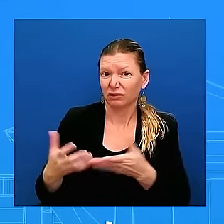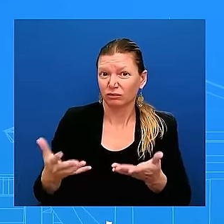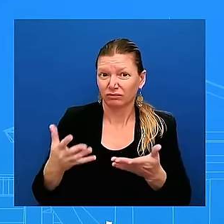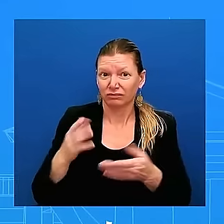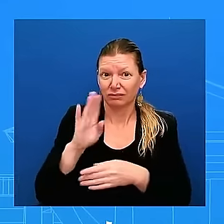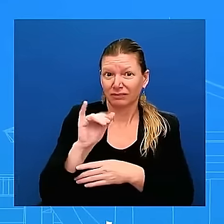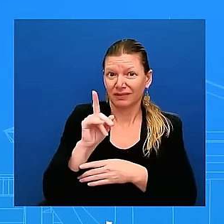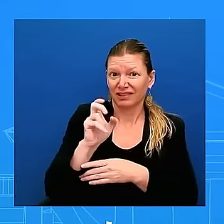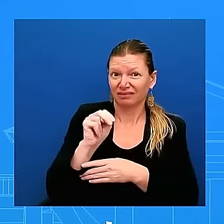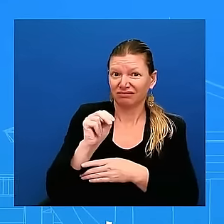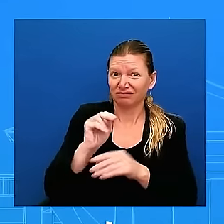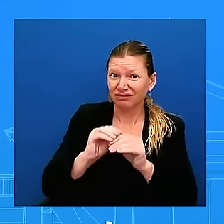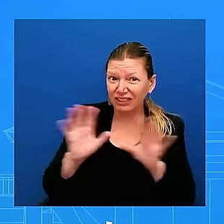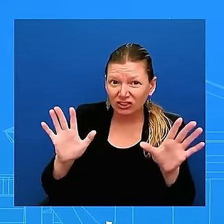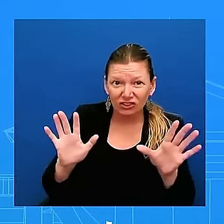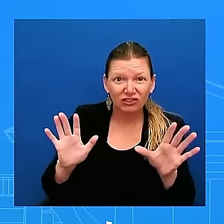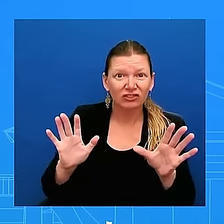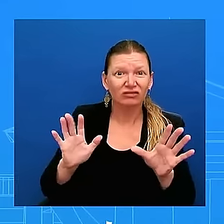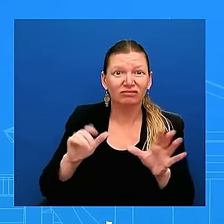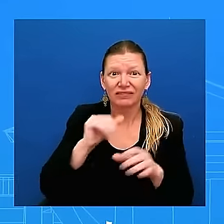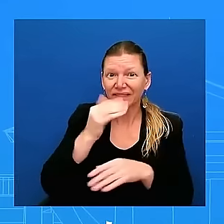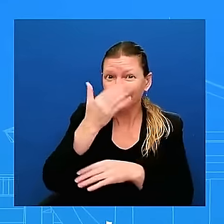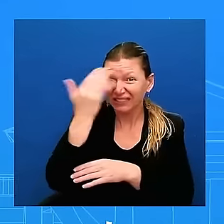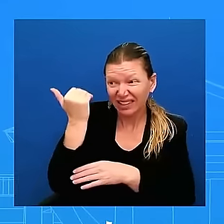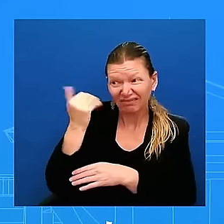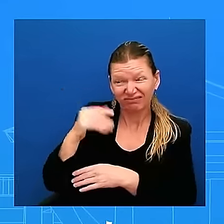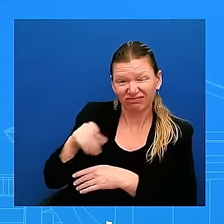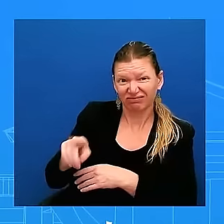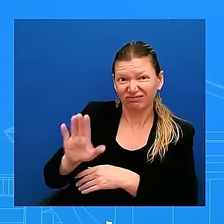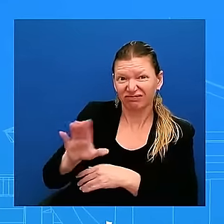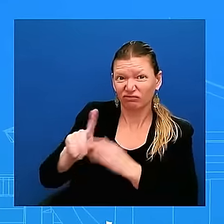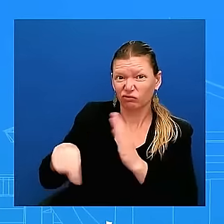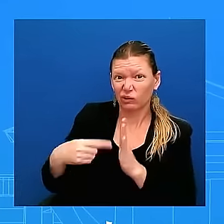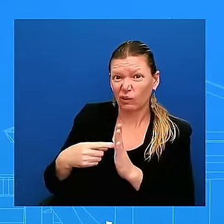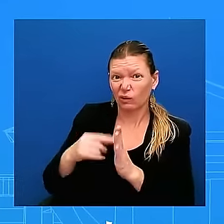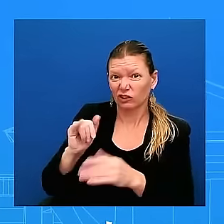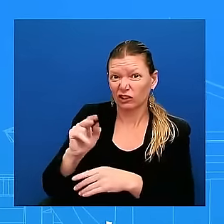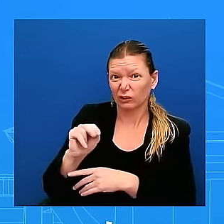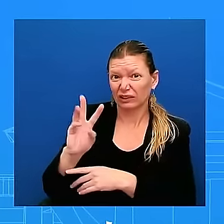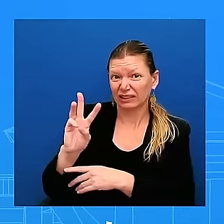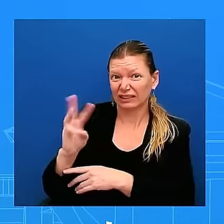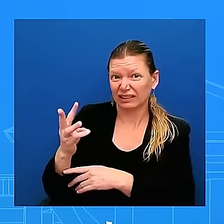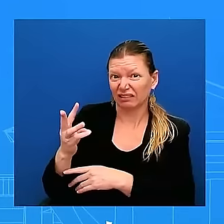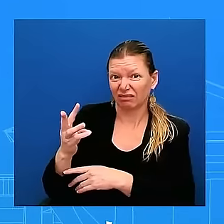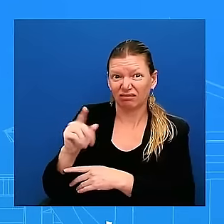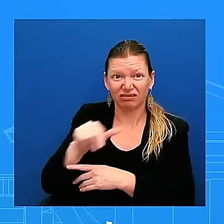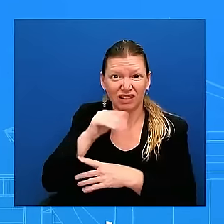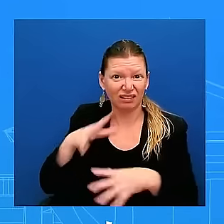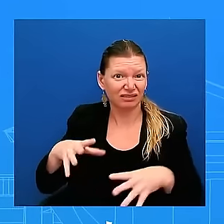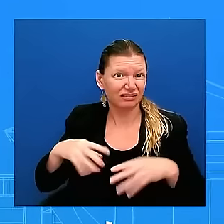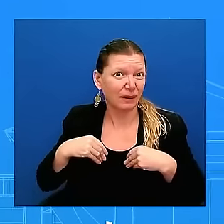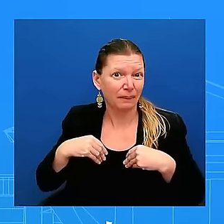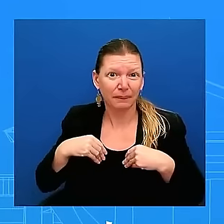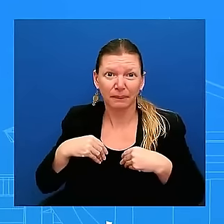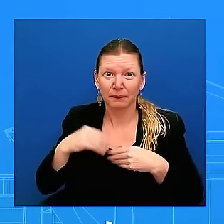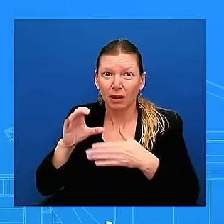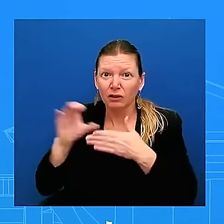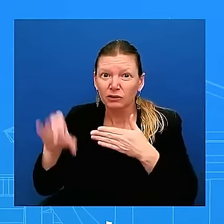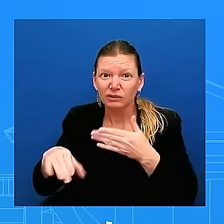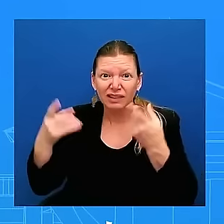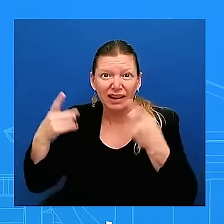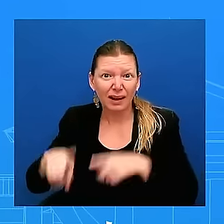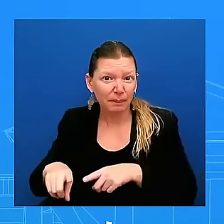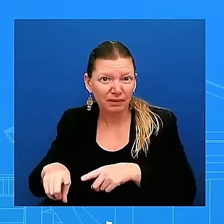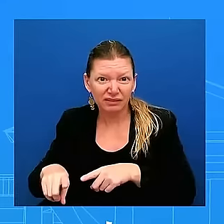to accept the outcomes of free and fair elections look what happened on that day met some of you were there at the Capitol some of you have colleagues who were there at the